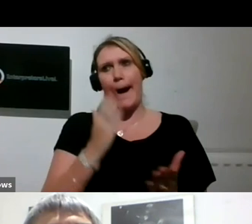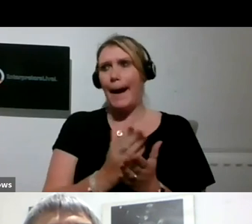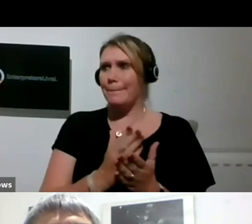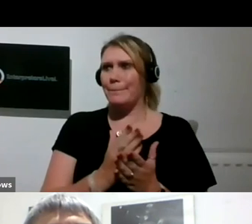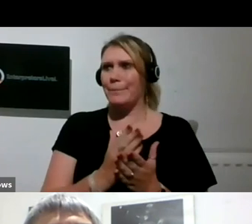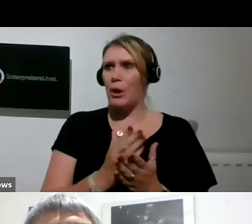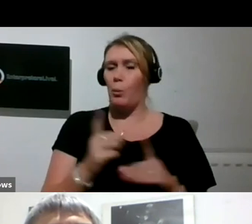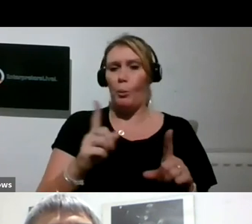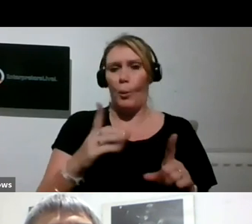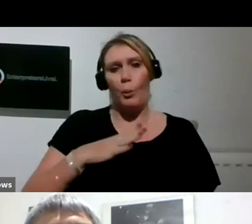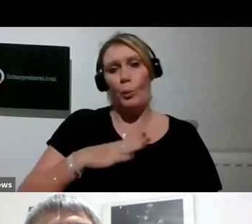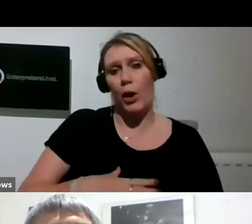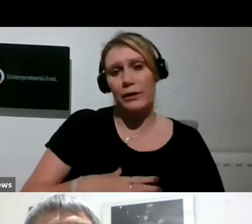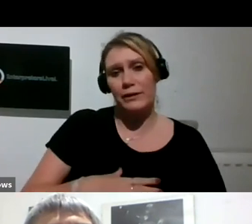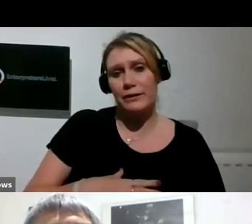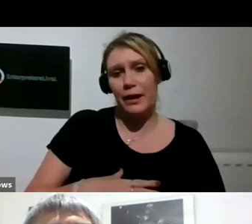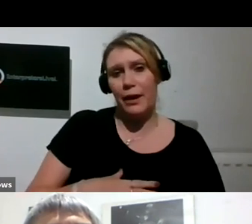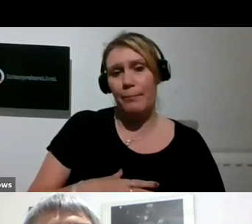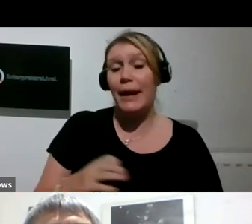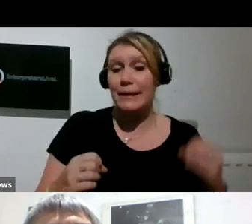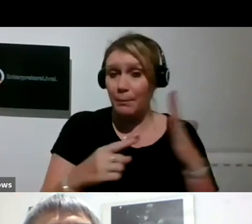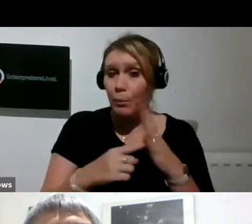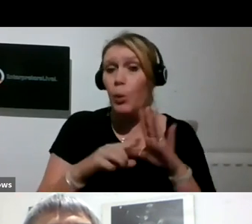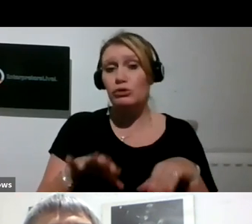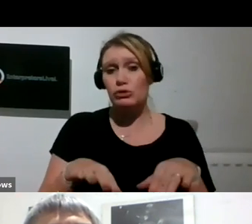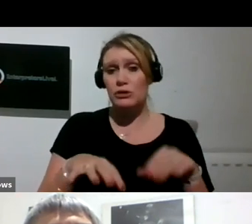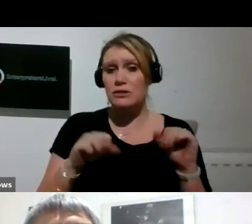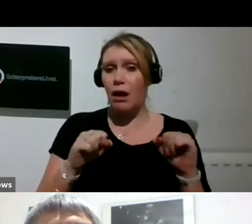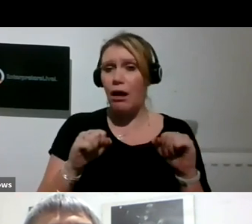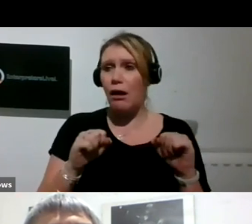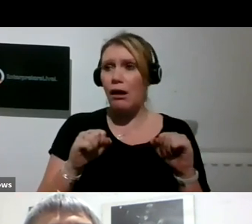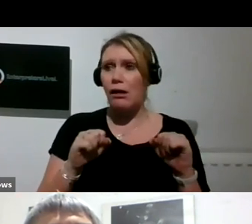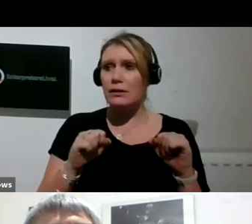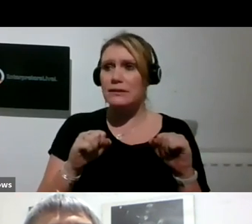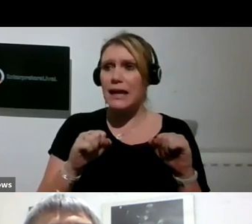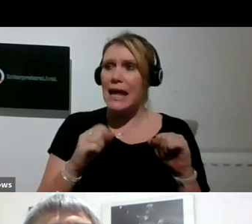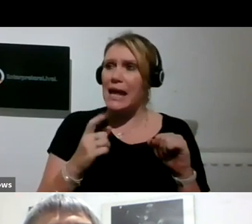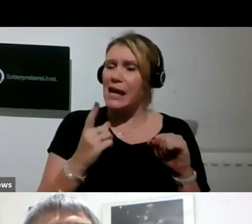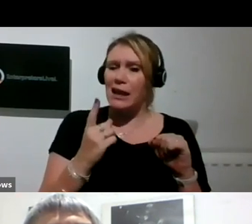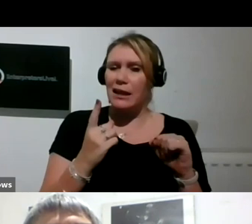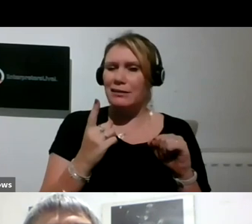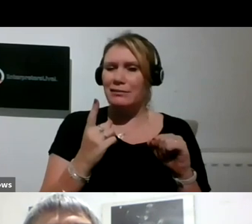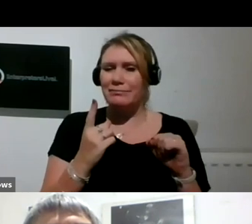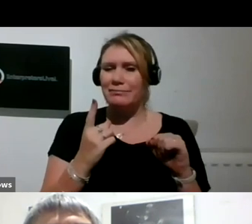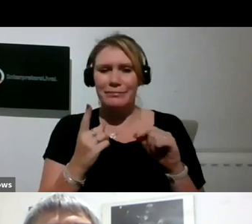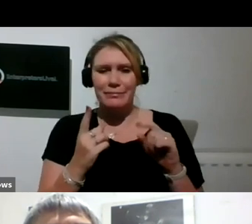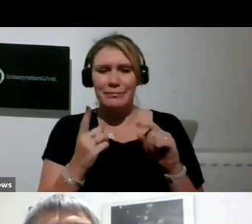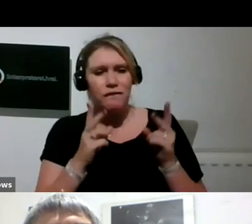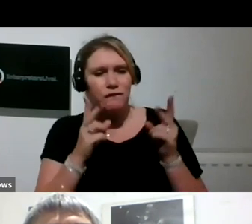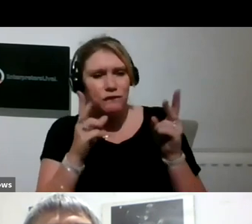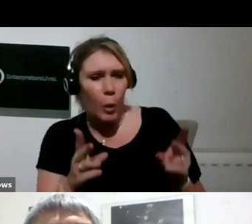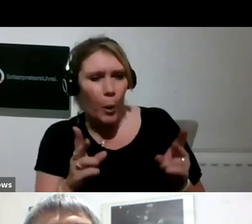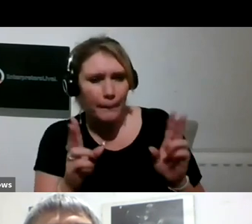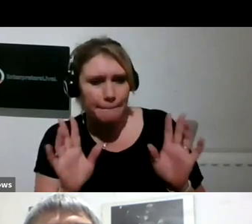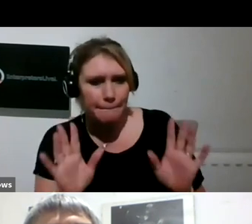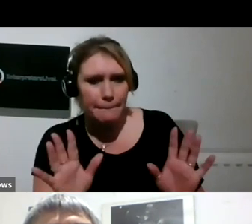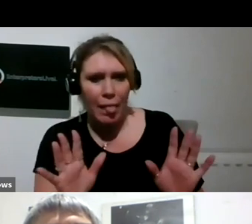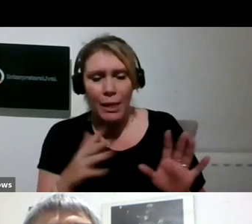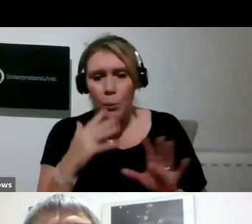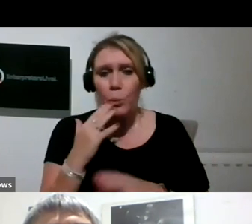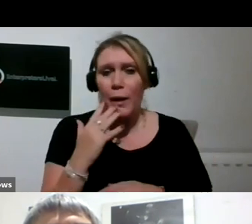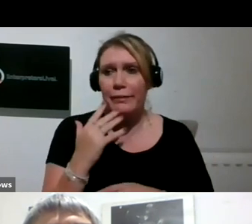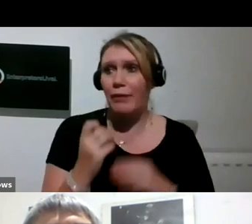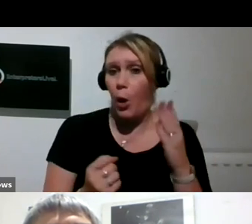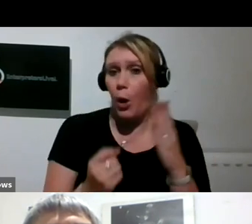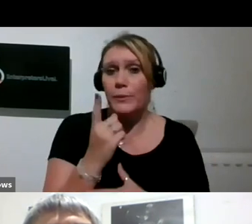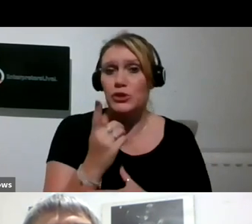you know, when you get that opportunity, you know, just run with it, isn't